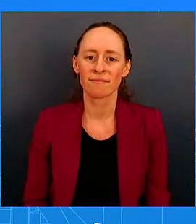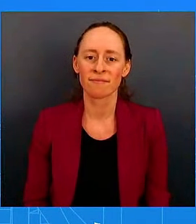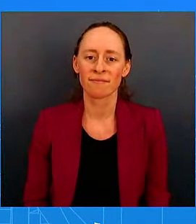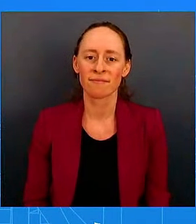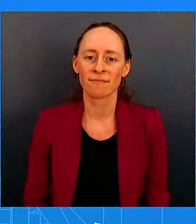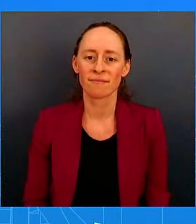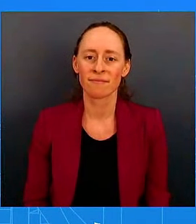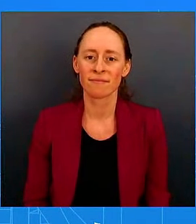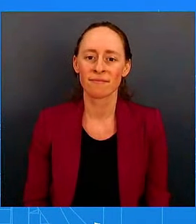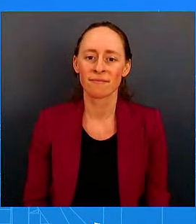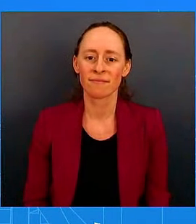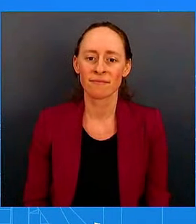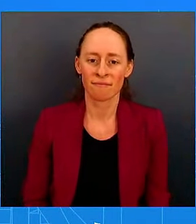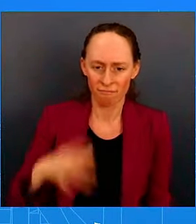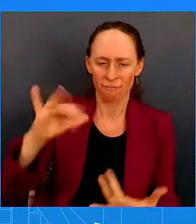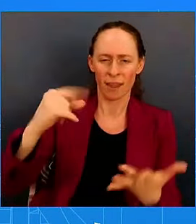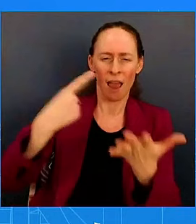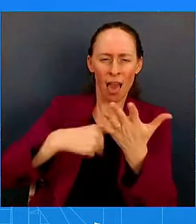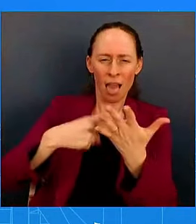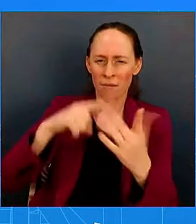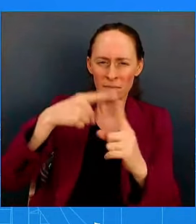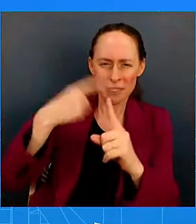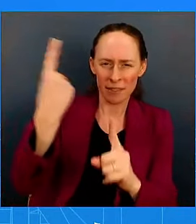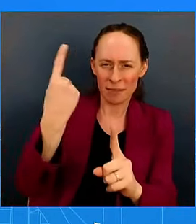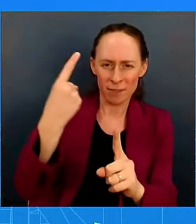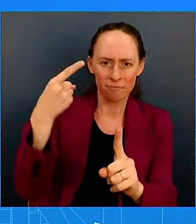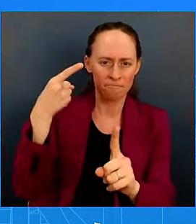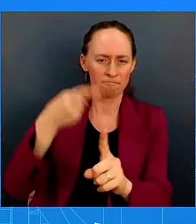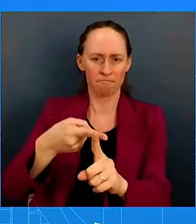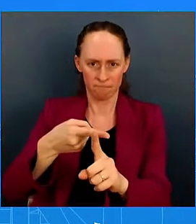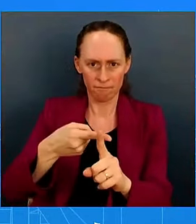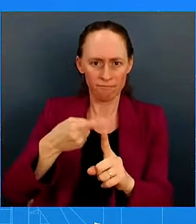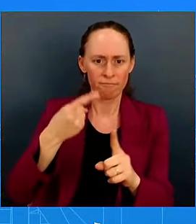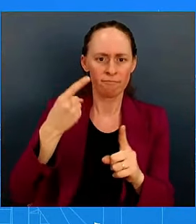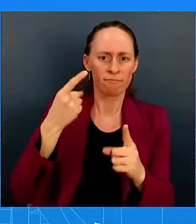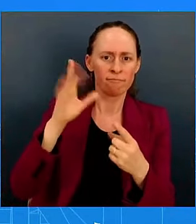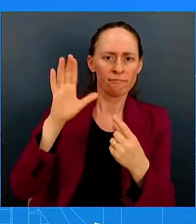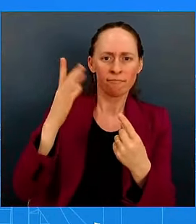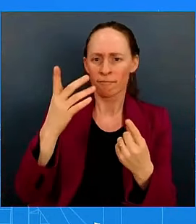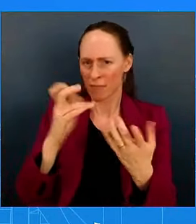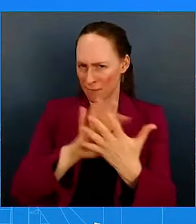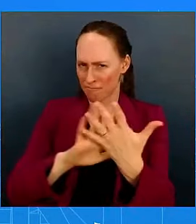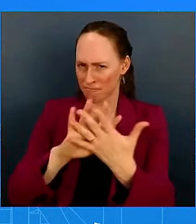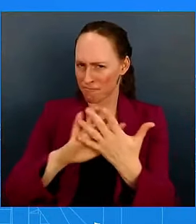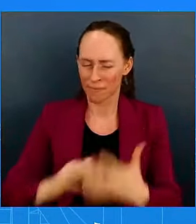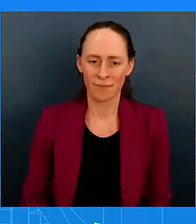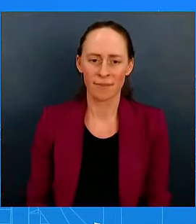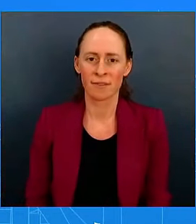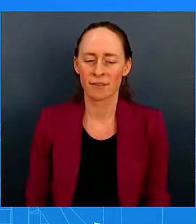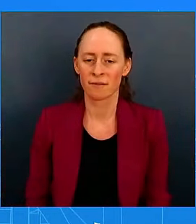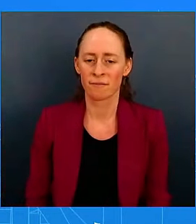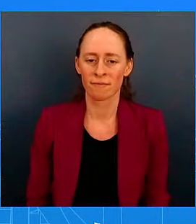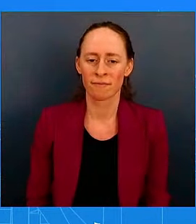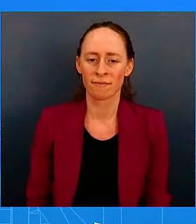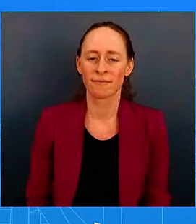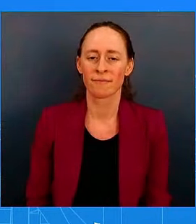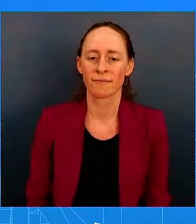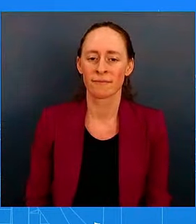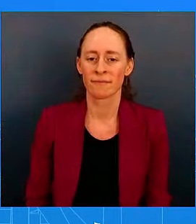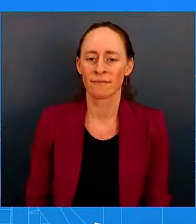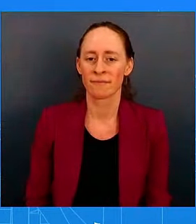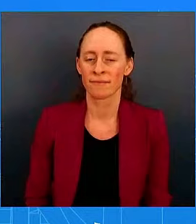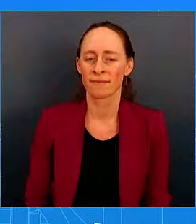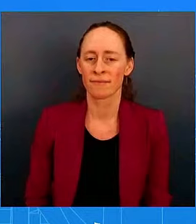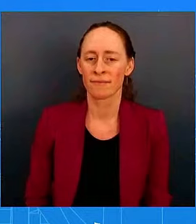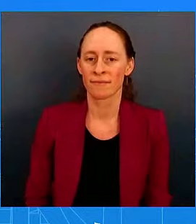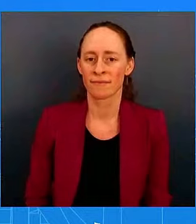priorities as a candidate. I'm just going to let them speak to it. Corrine, thank you. The president has had a long career on